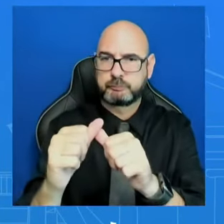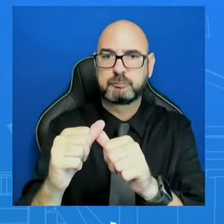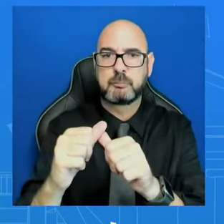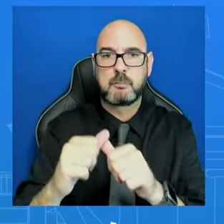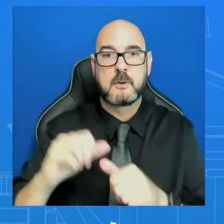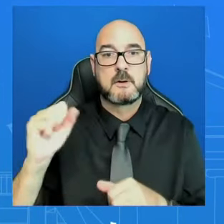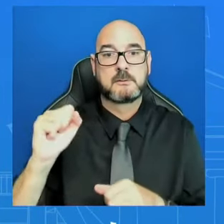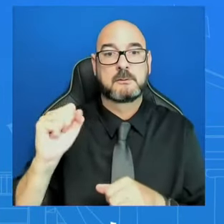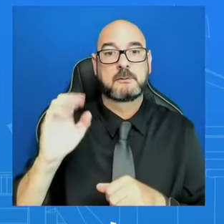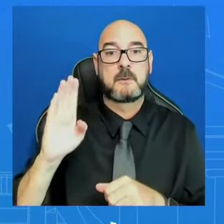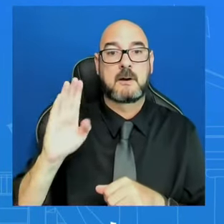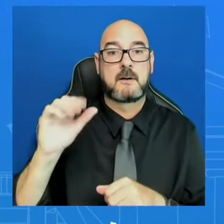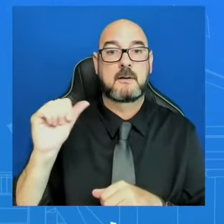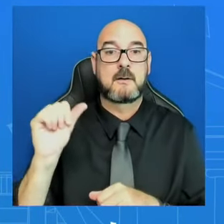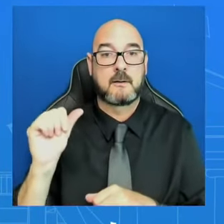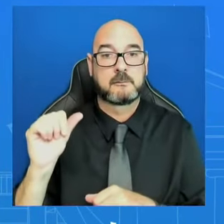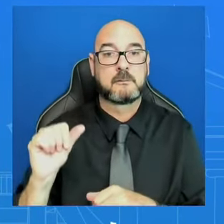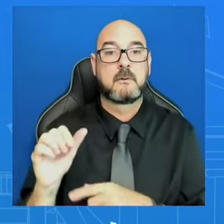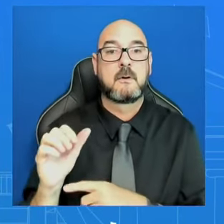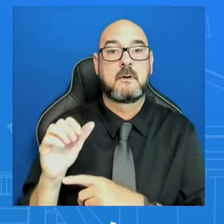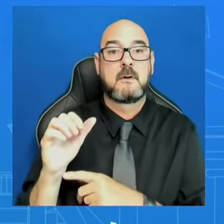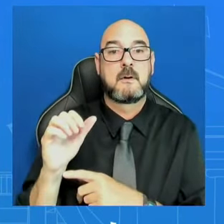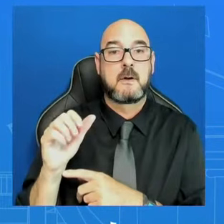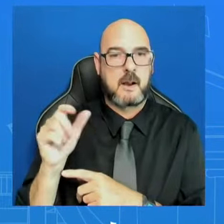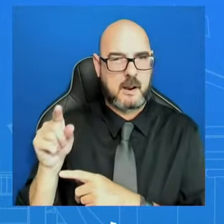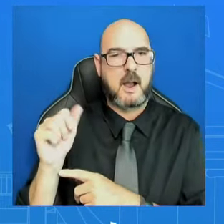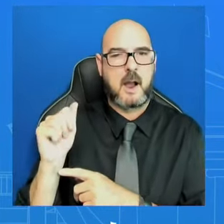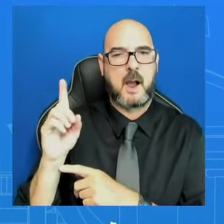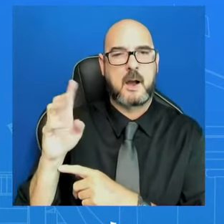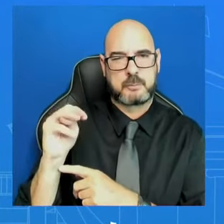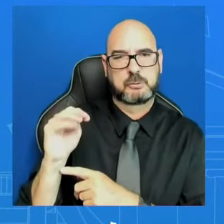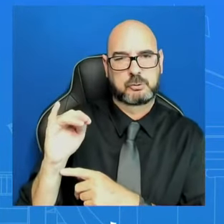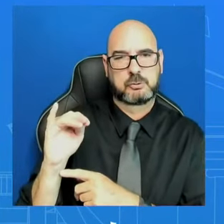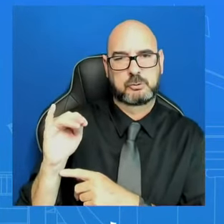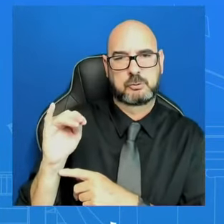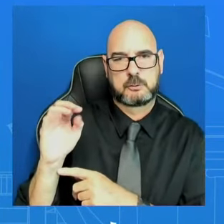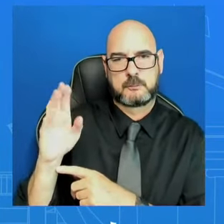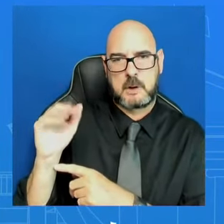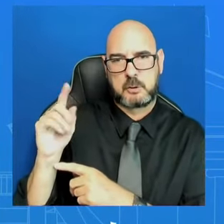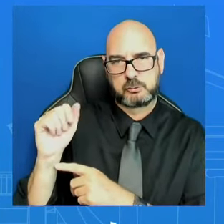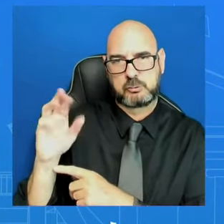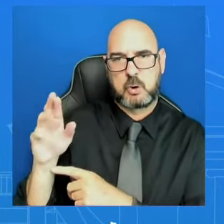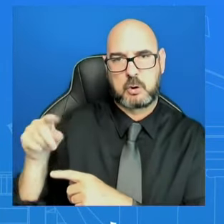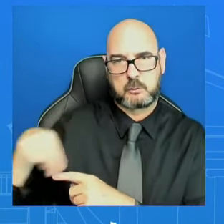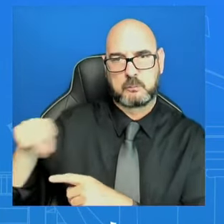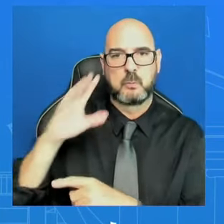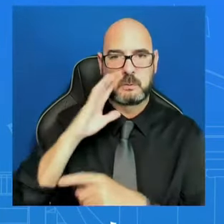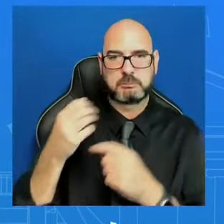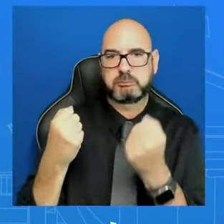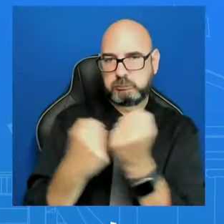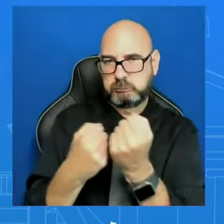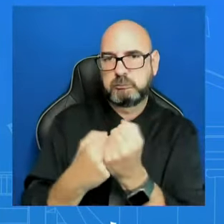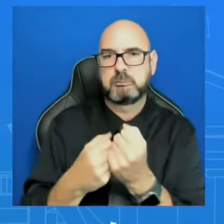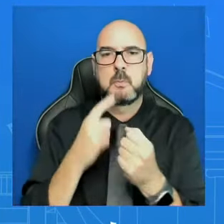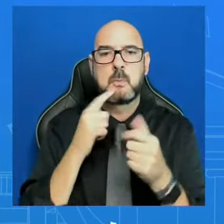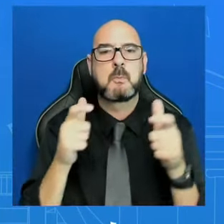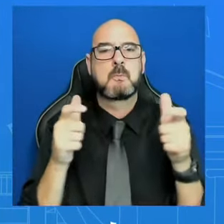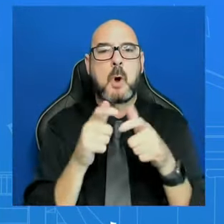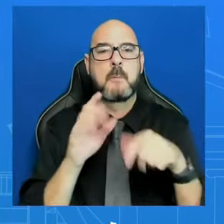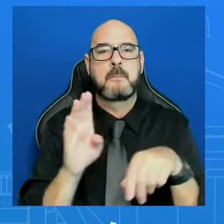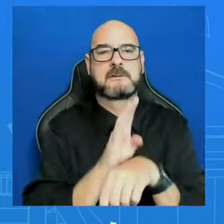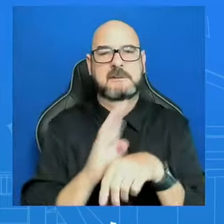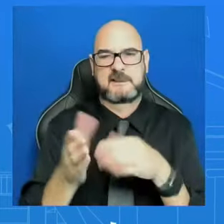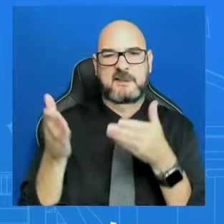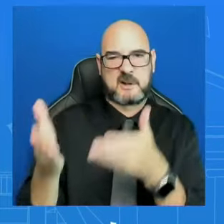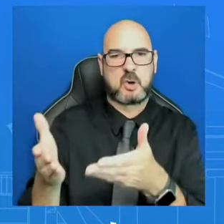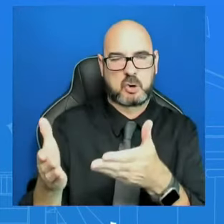today as part of this administration's efforts to support small businesses in need. I also want to share a very